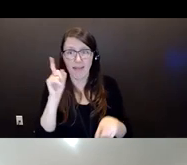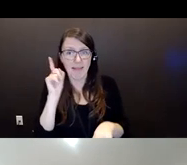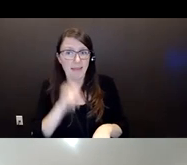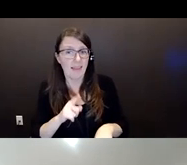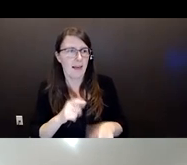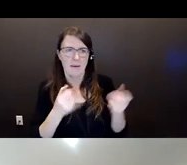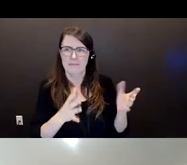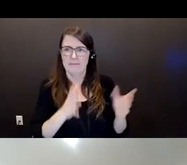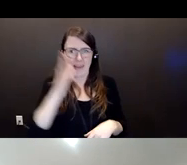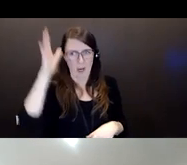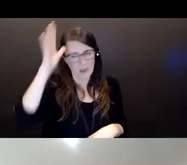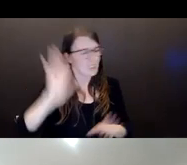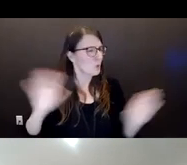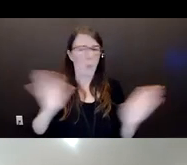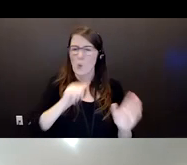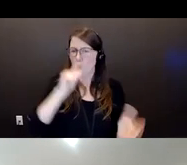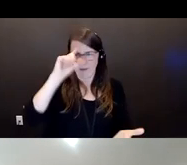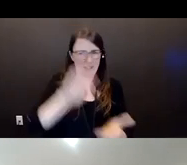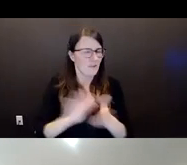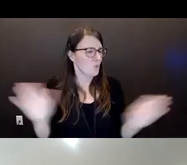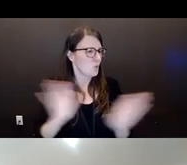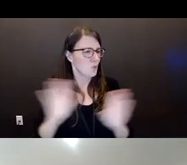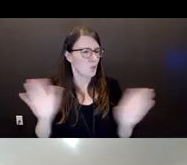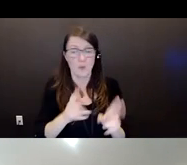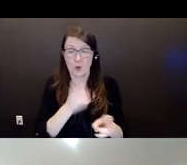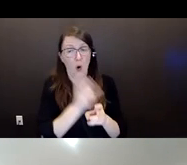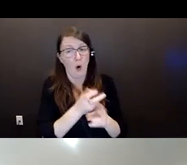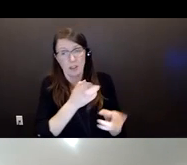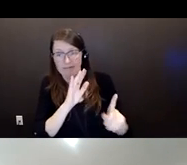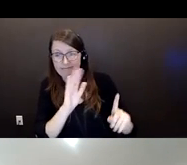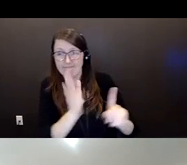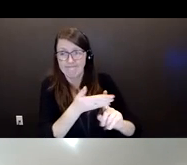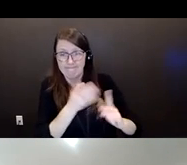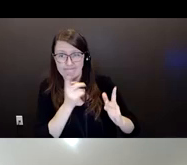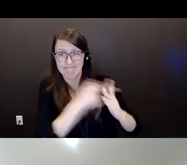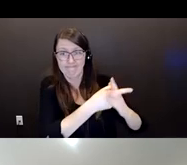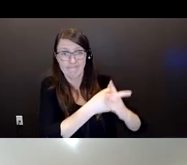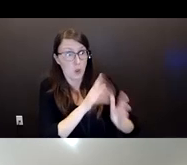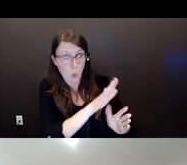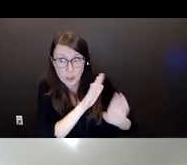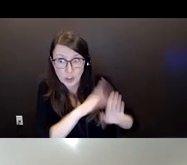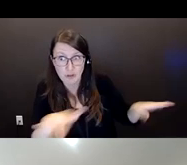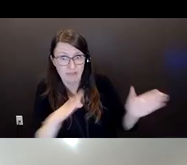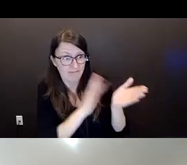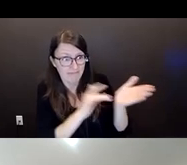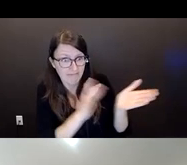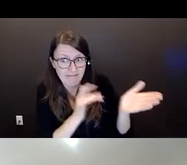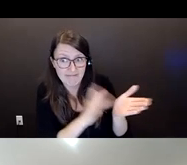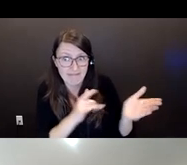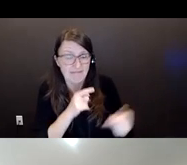through experience, I've dealt with a number of people who just don't want to hear it, and will not accept it.